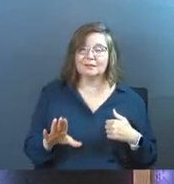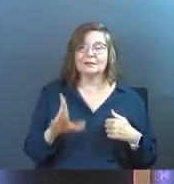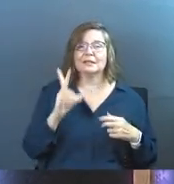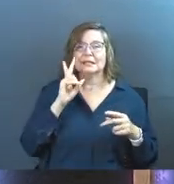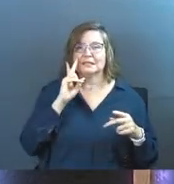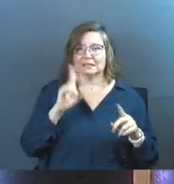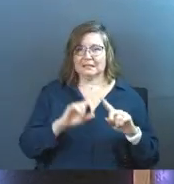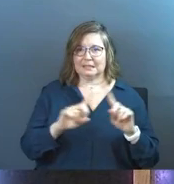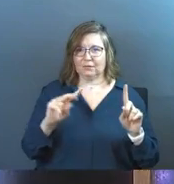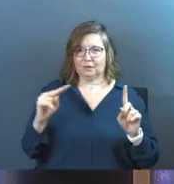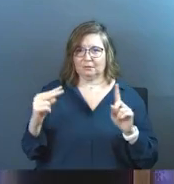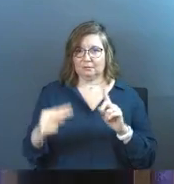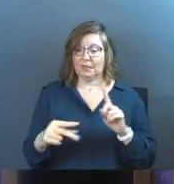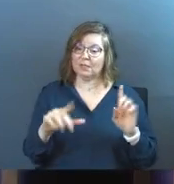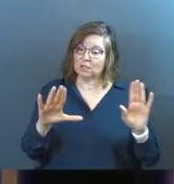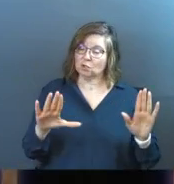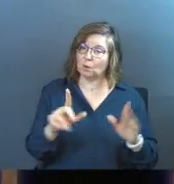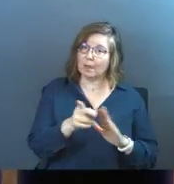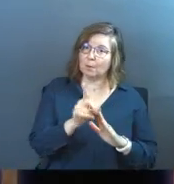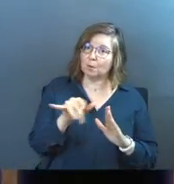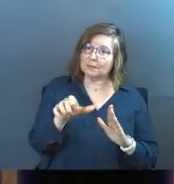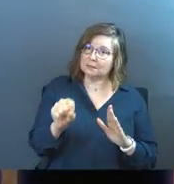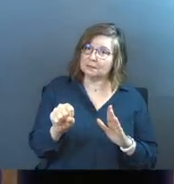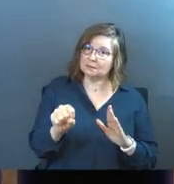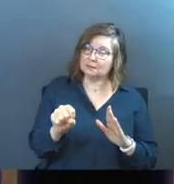See it like this. These are great moments.